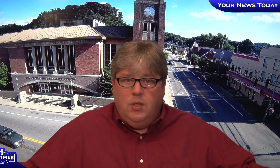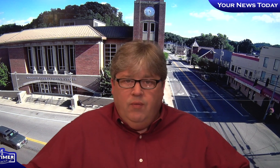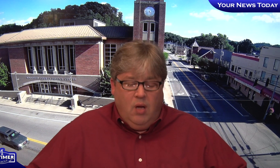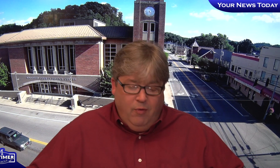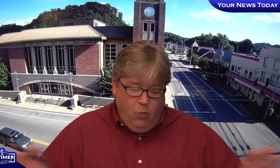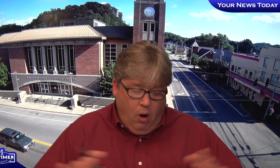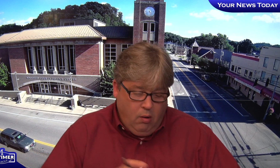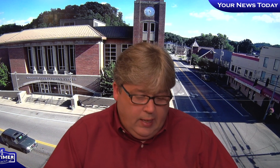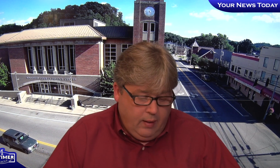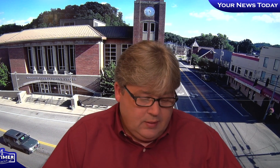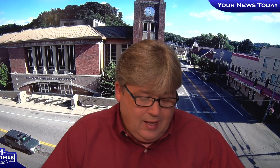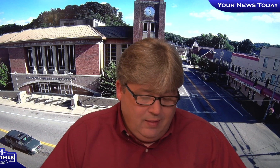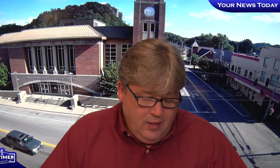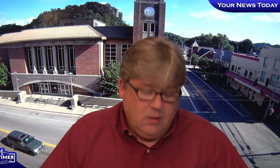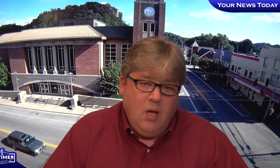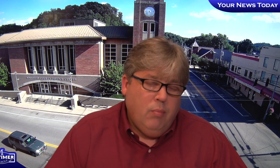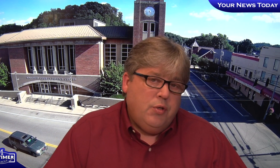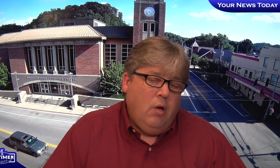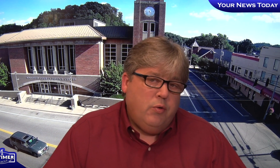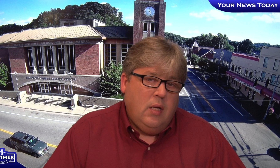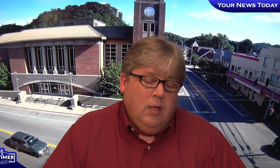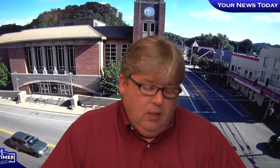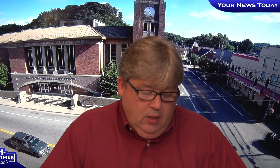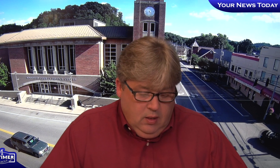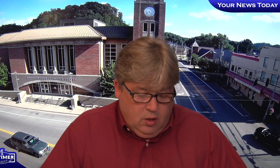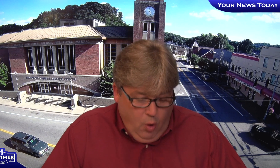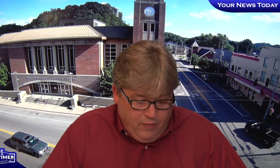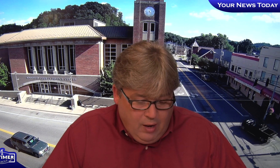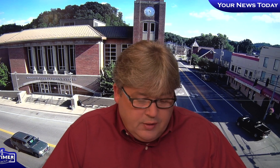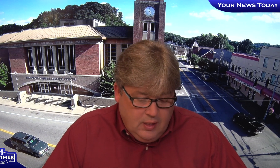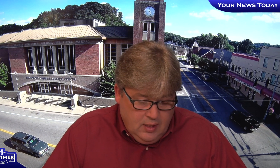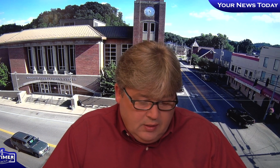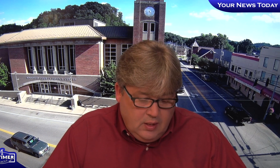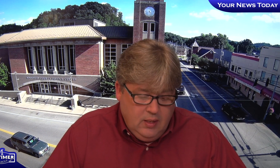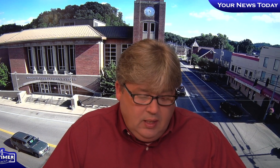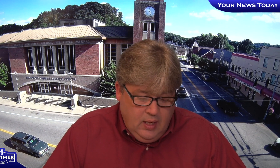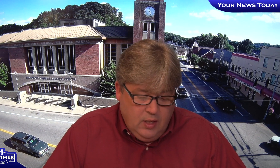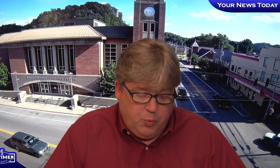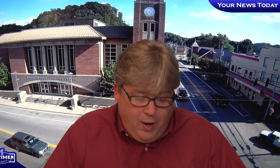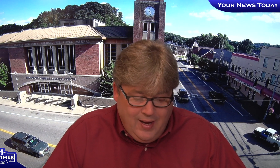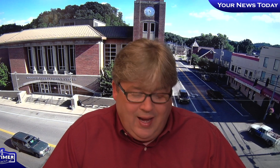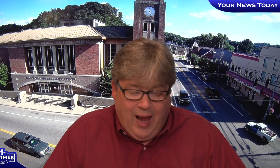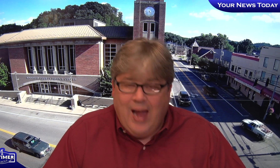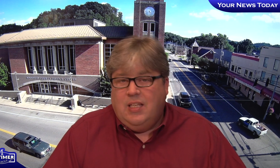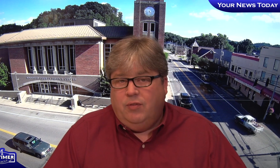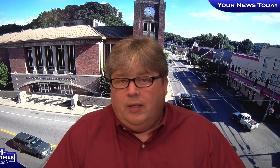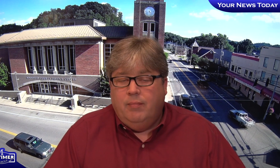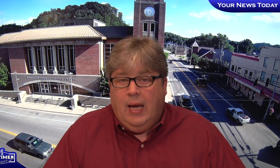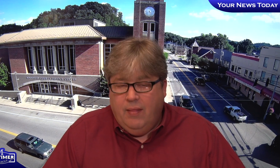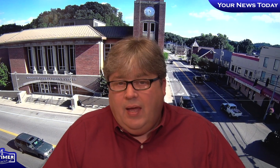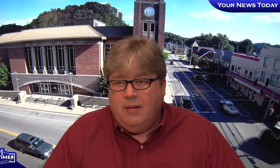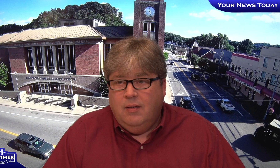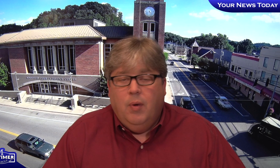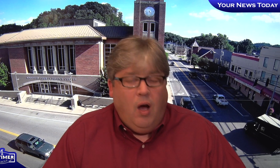it puts an even number for all counties. And this number shows that the coronavirus is indeed spreading actively